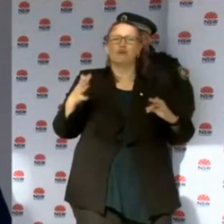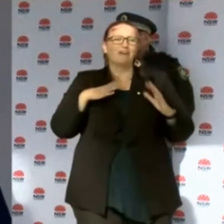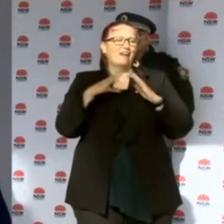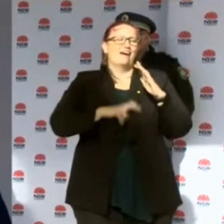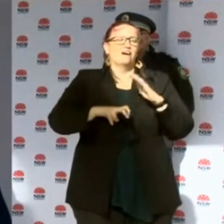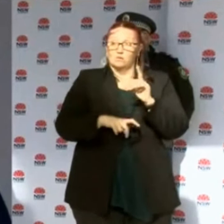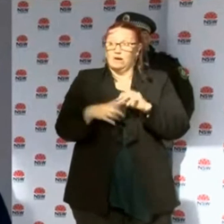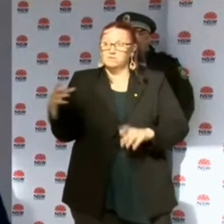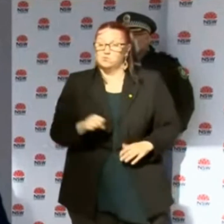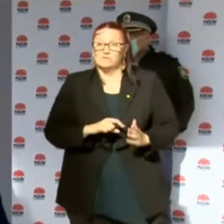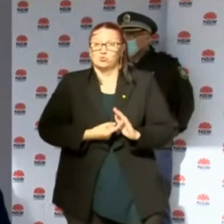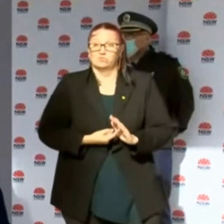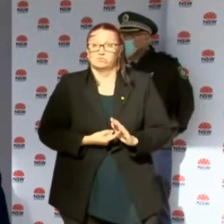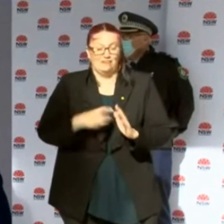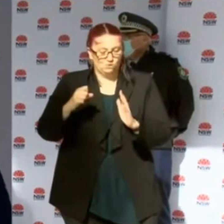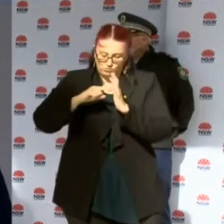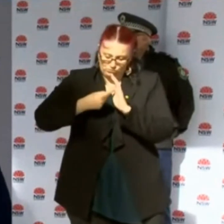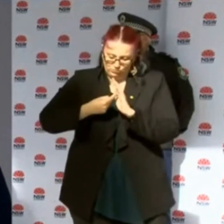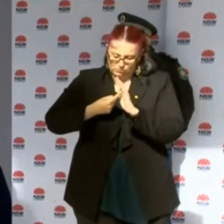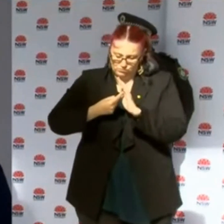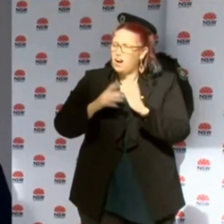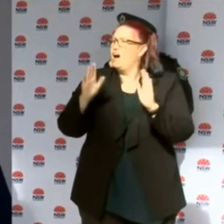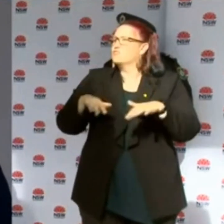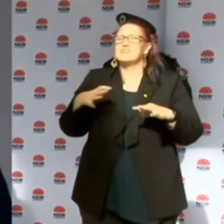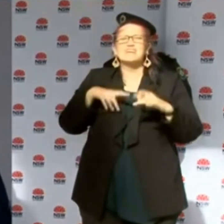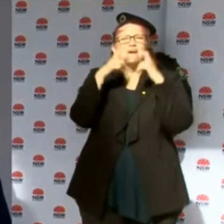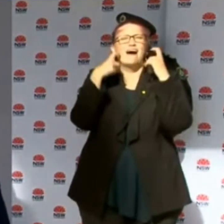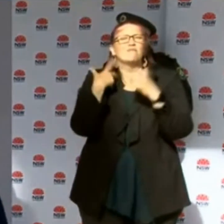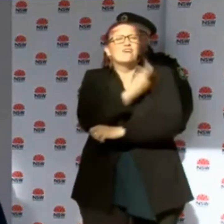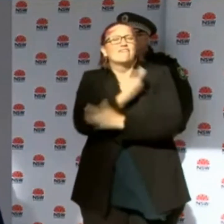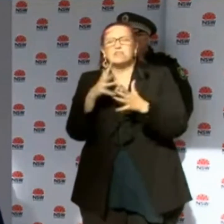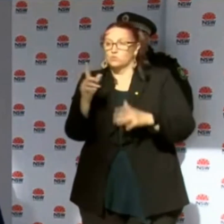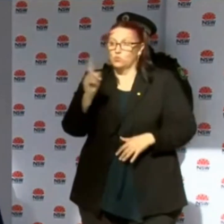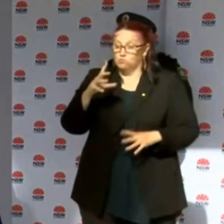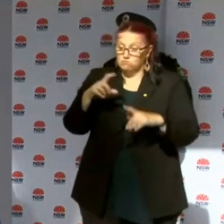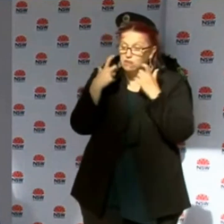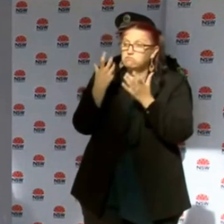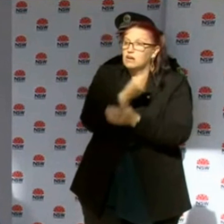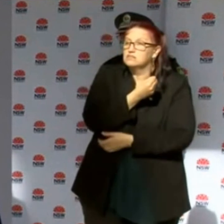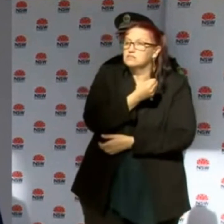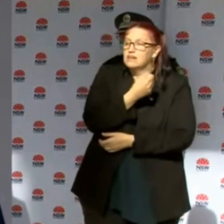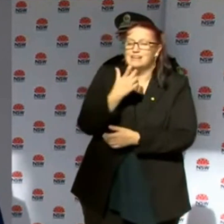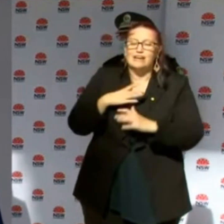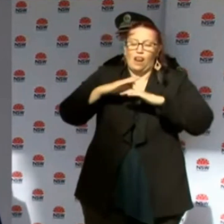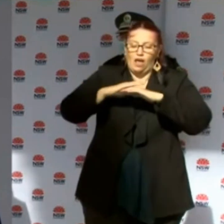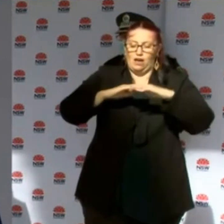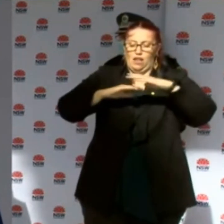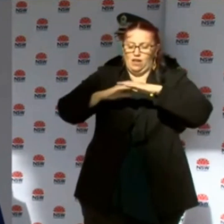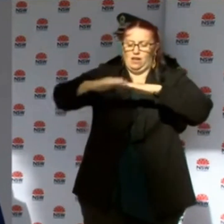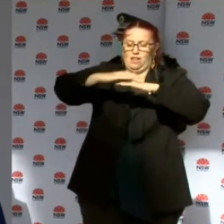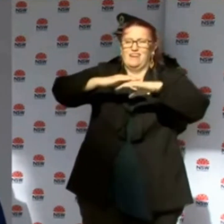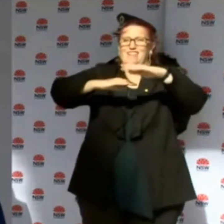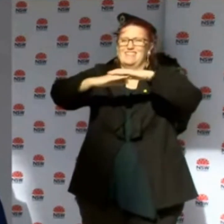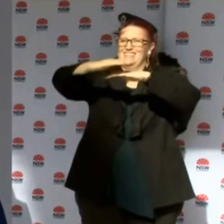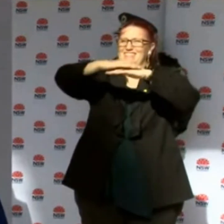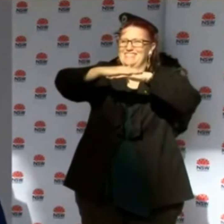if they're close contacts, that they don't have to wear masks. They are still at risk. We need those multiple layers of controls